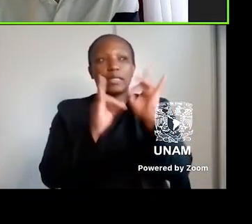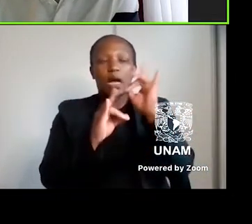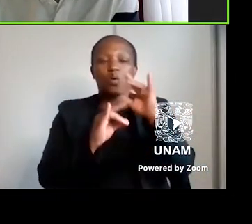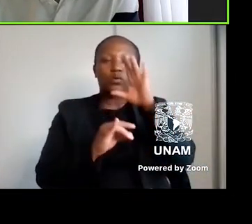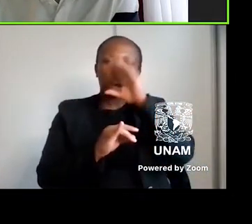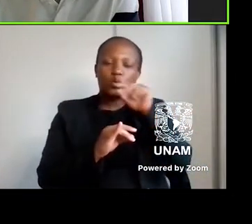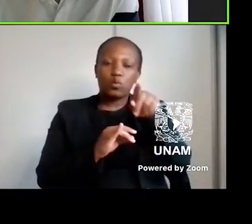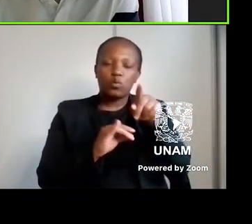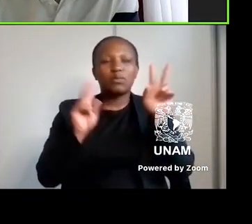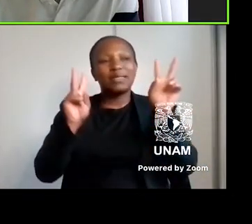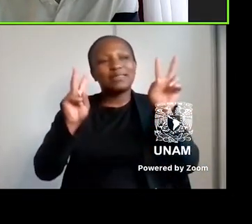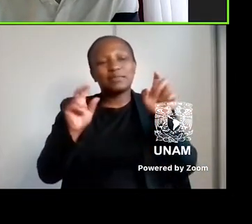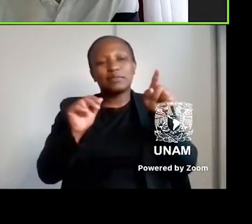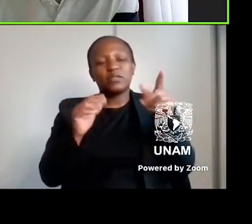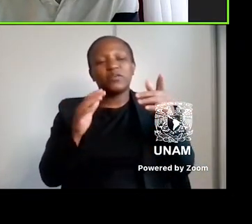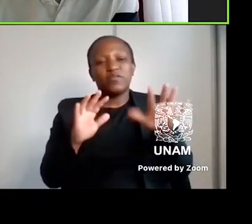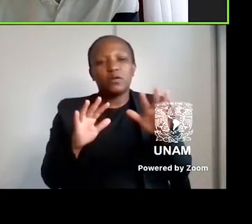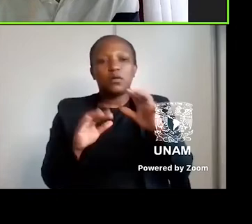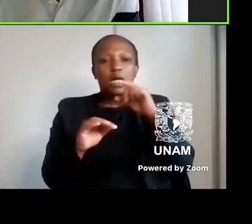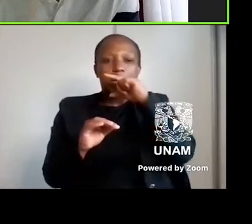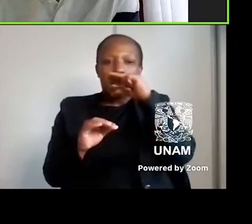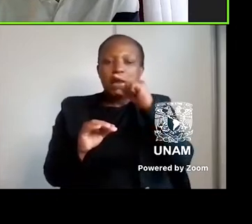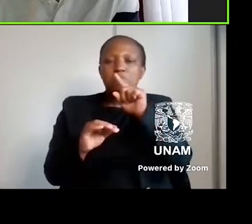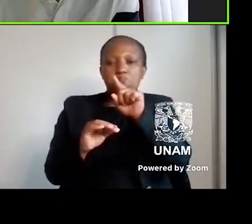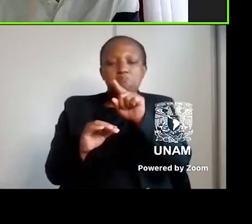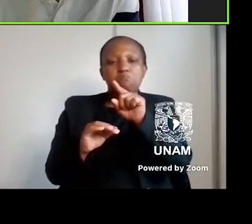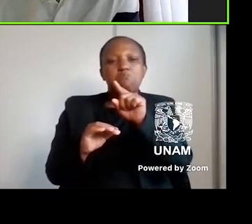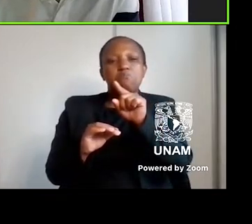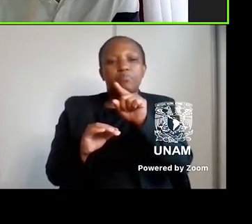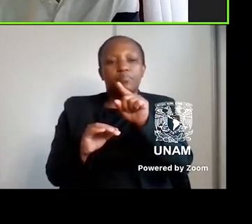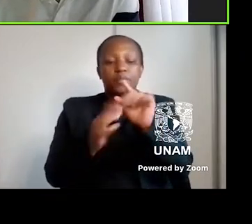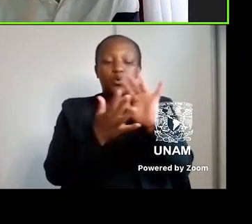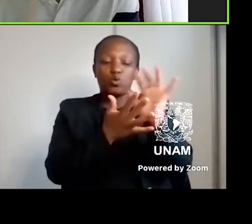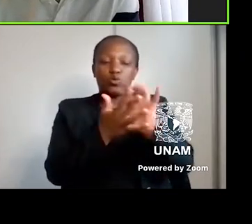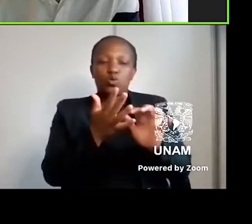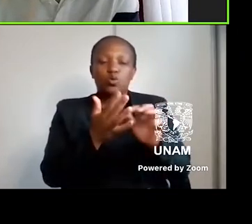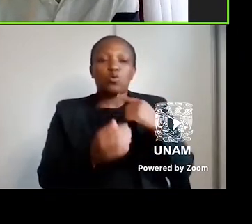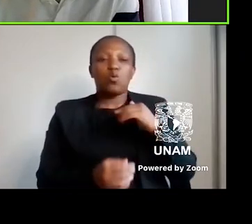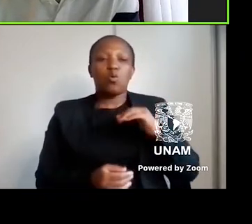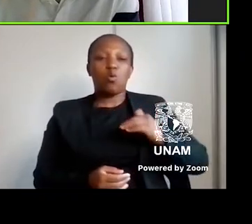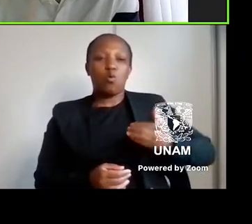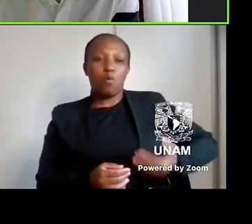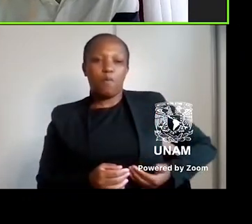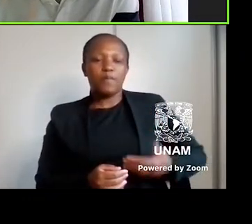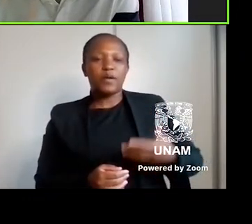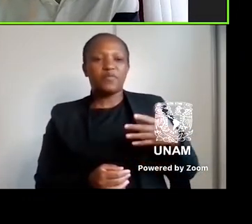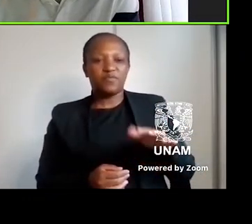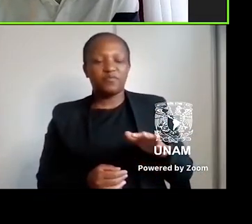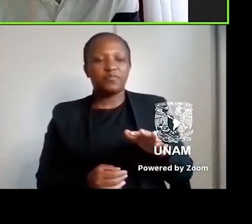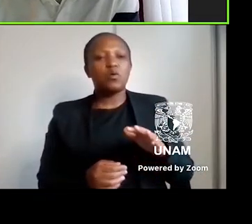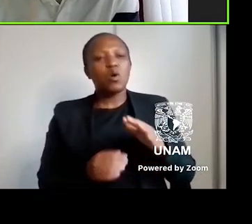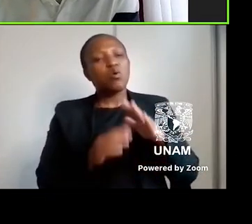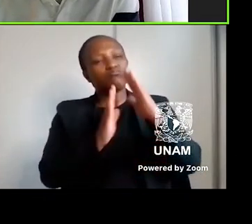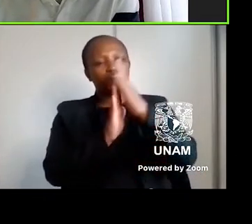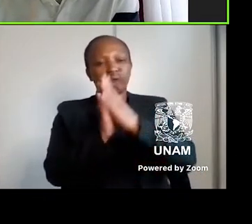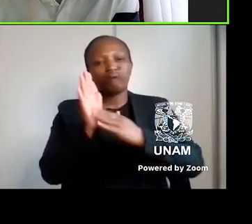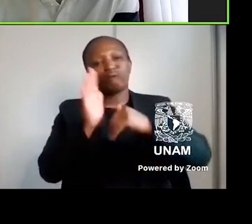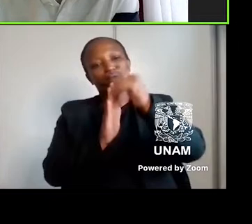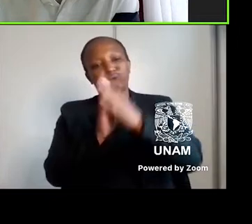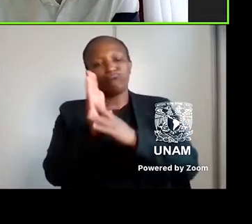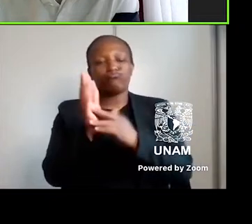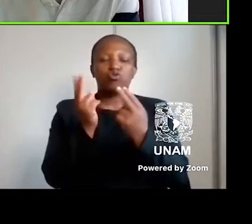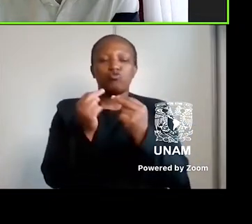the title that inspired the name of the anthology. In the story, a woman is intent on furnishing her new home, but has purchased